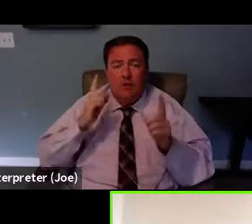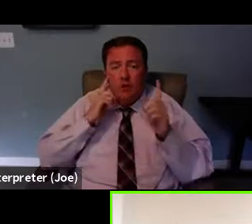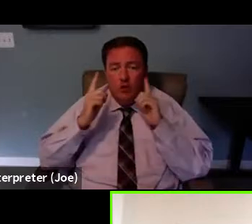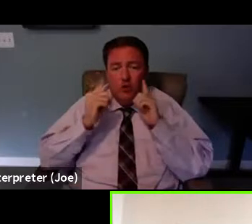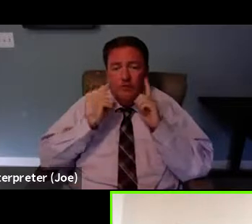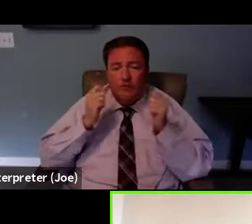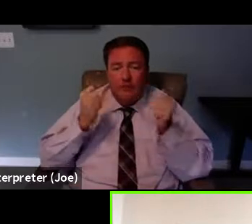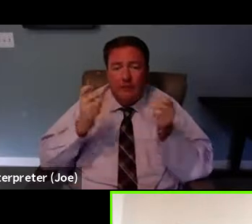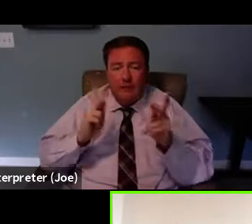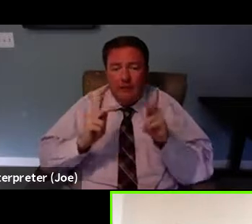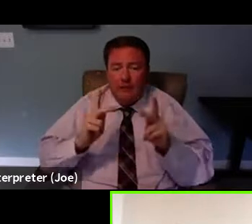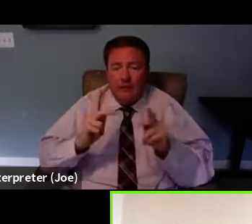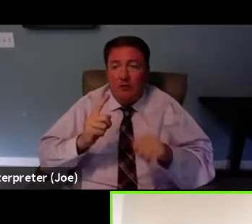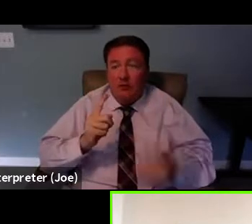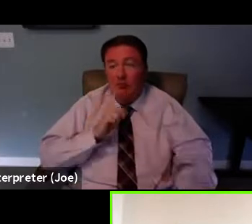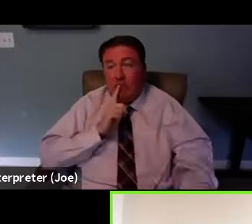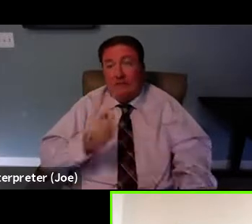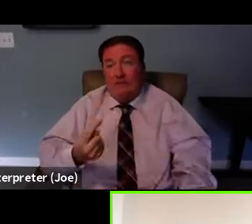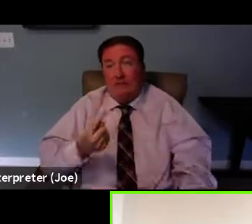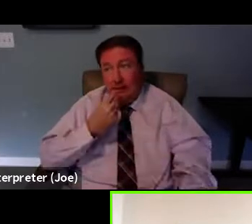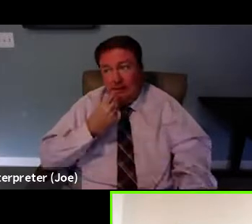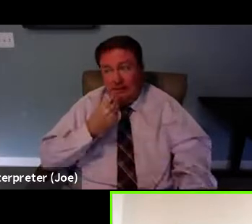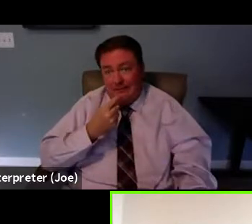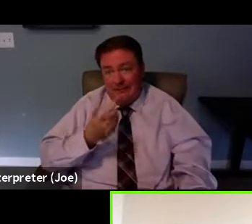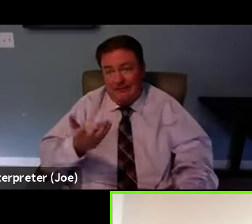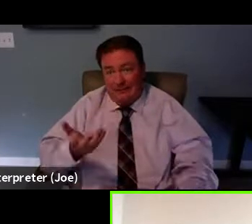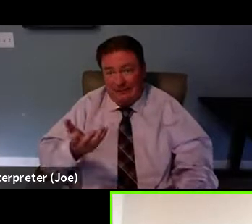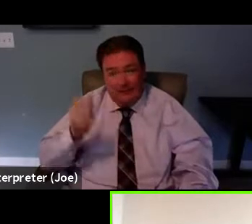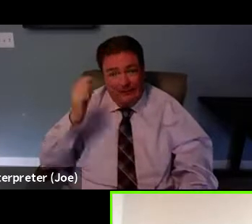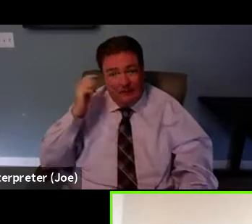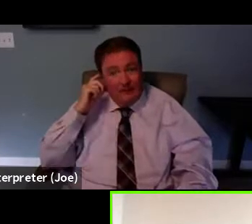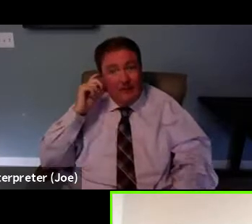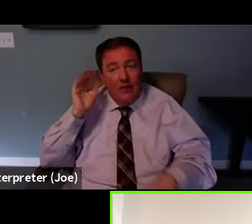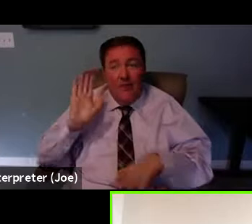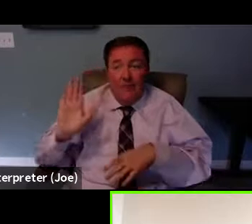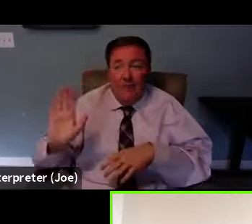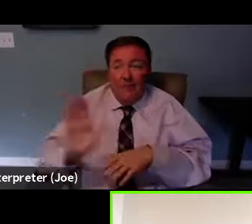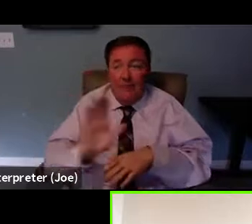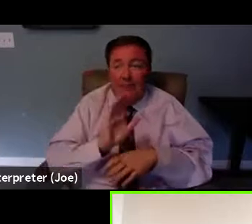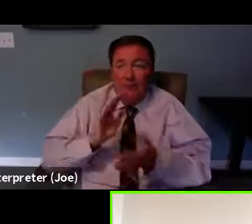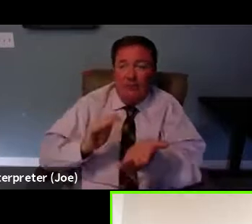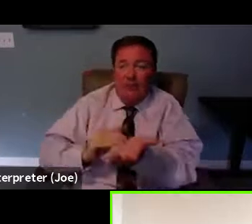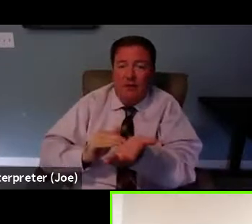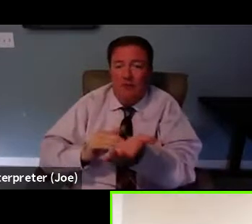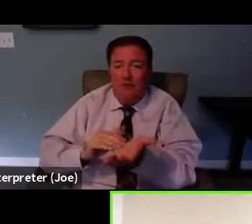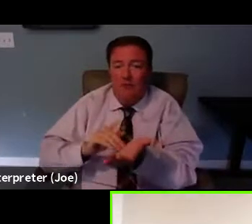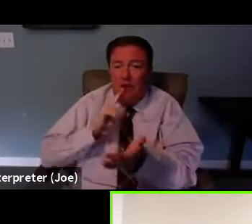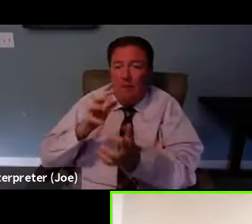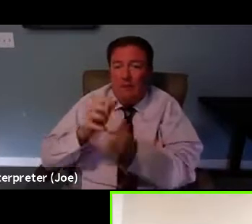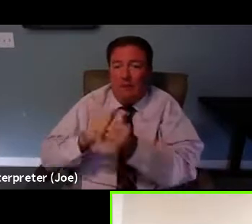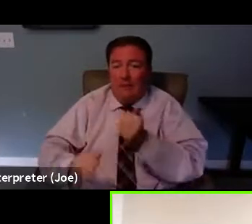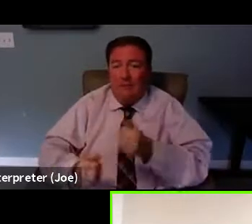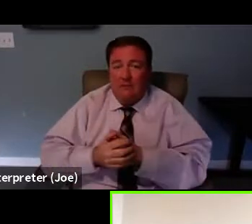which really sucks, is just that their healthcare providers are mean to them.